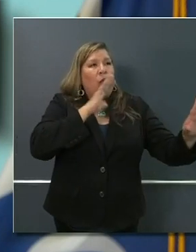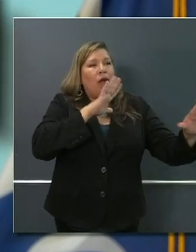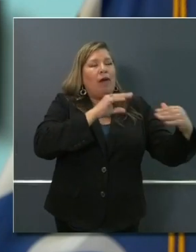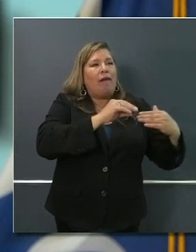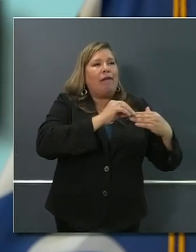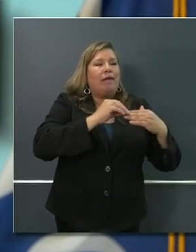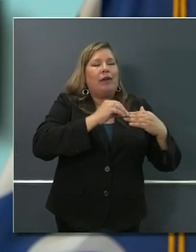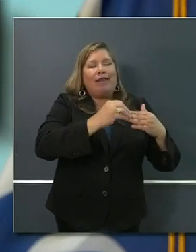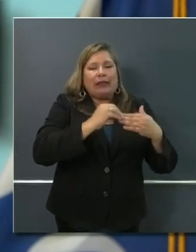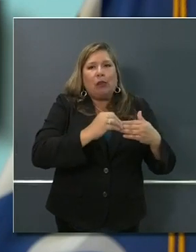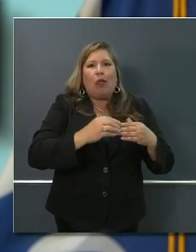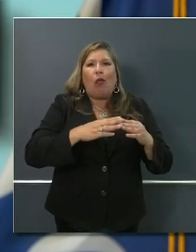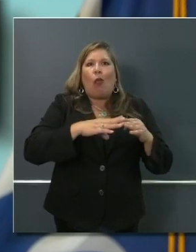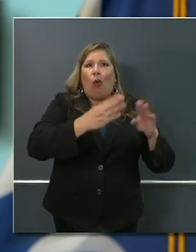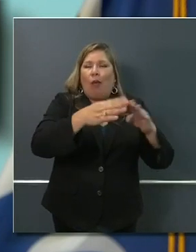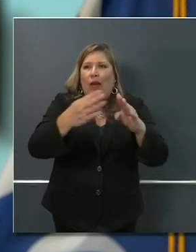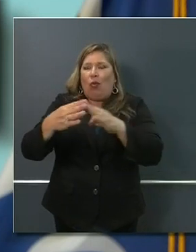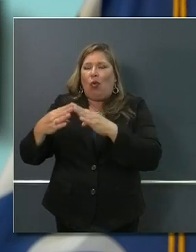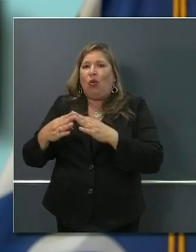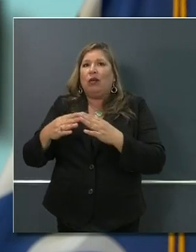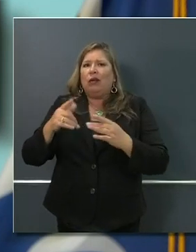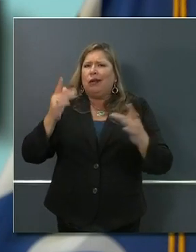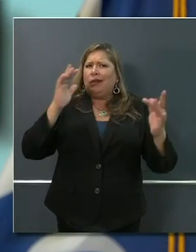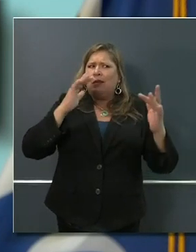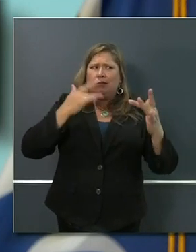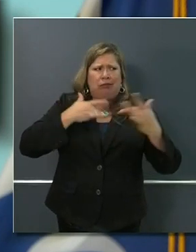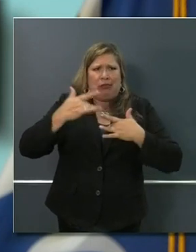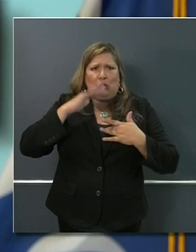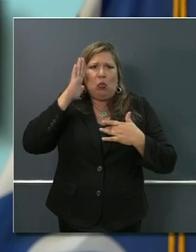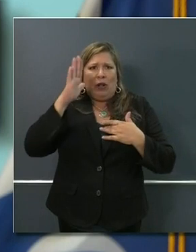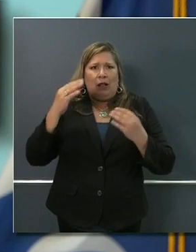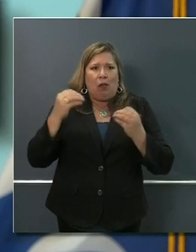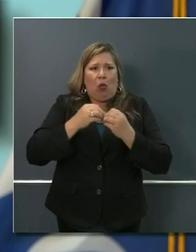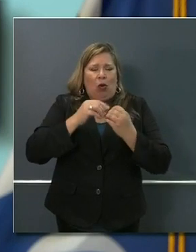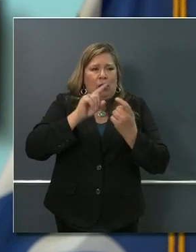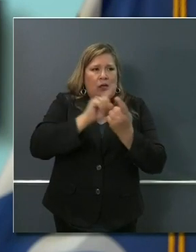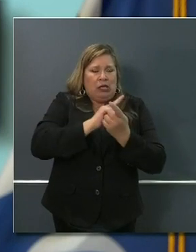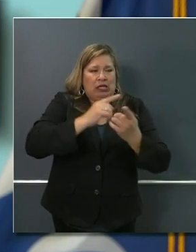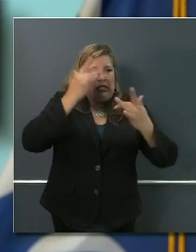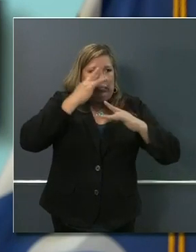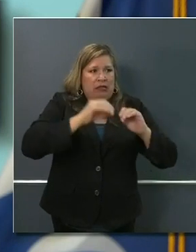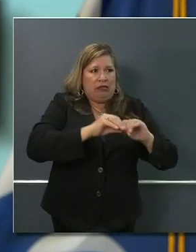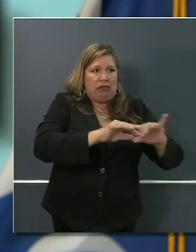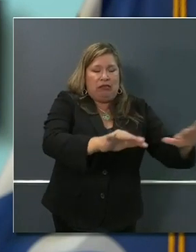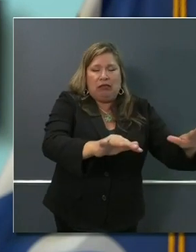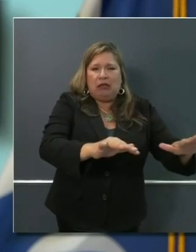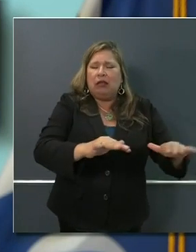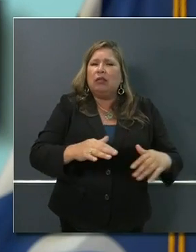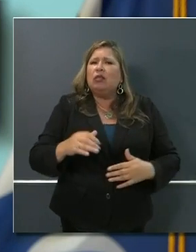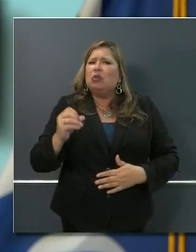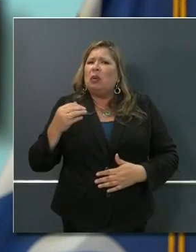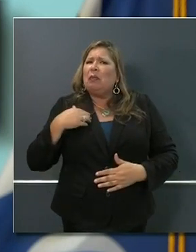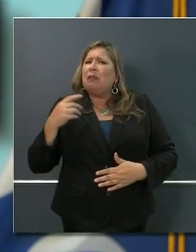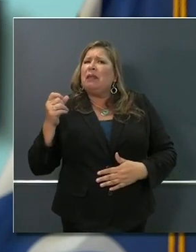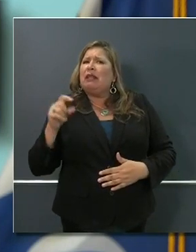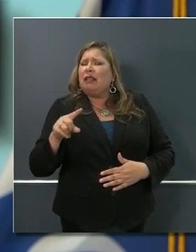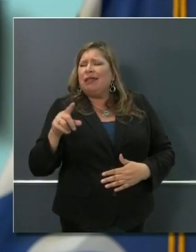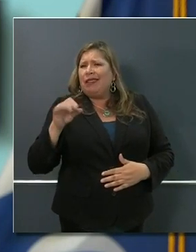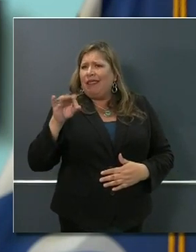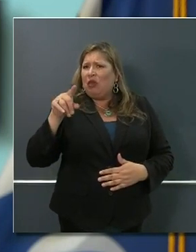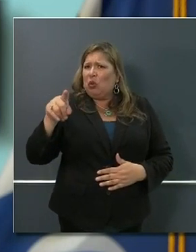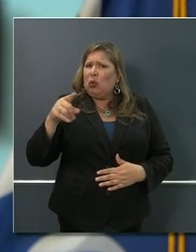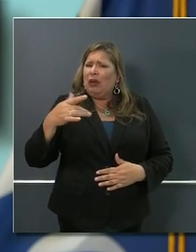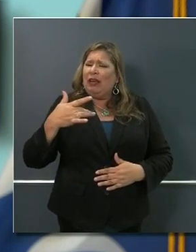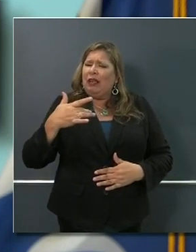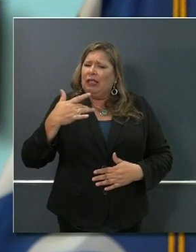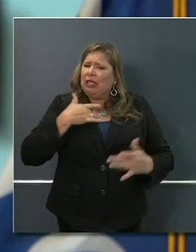In light of that, can you go a little more about your concern? And do you have the executive power, if you're that concerned about the beaches, to